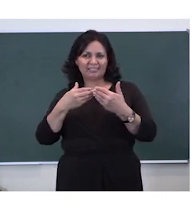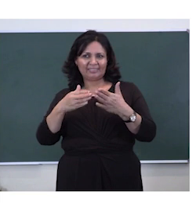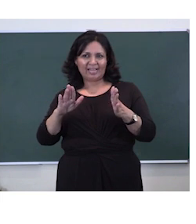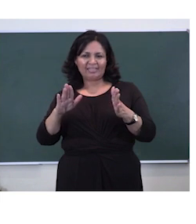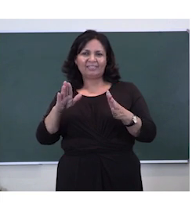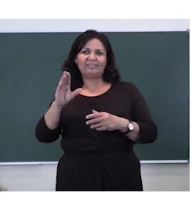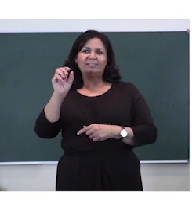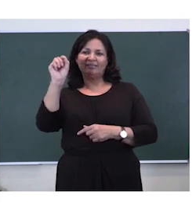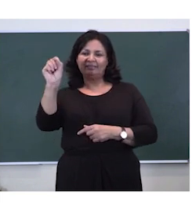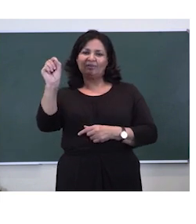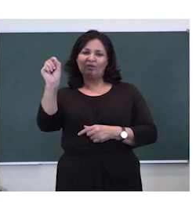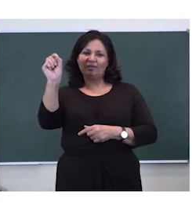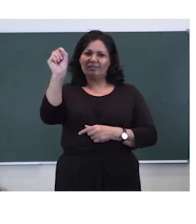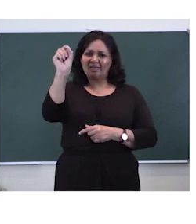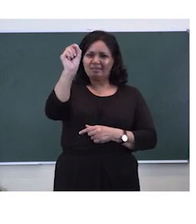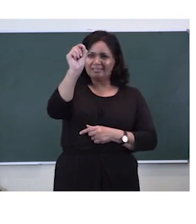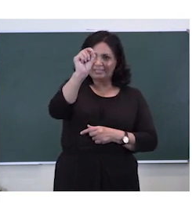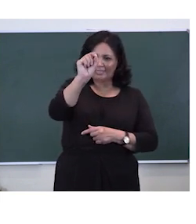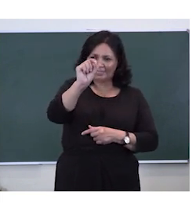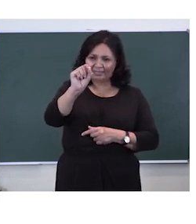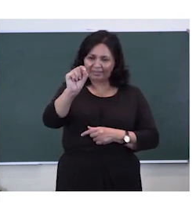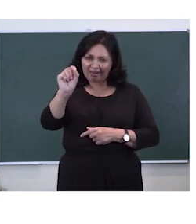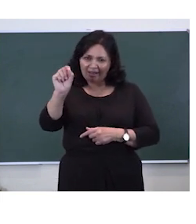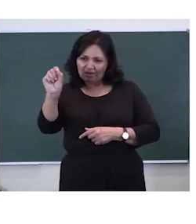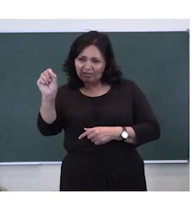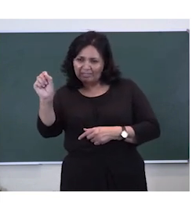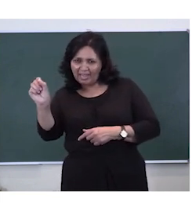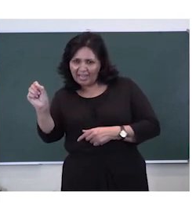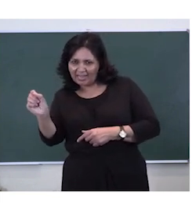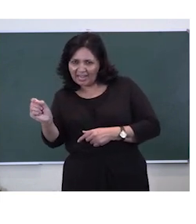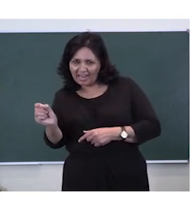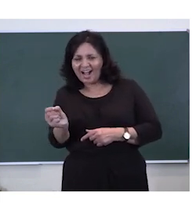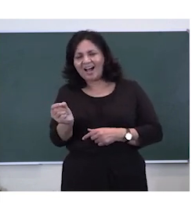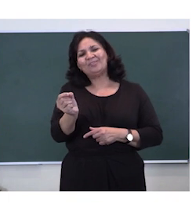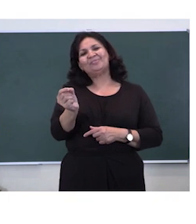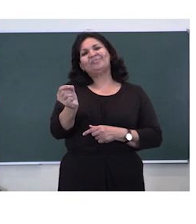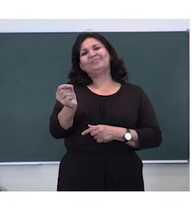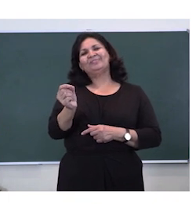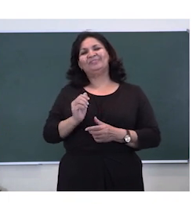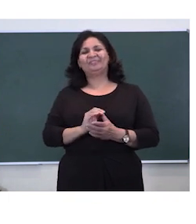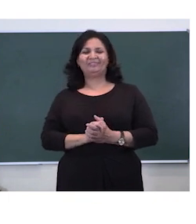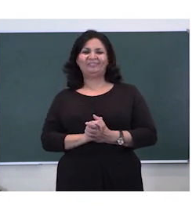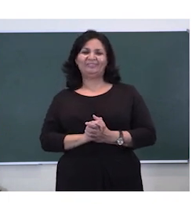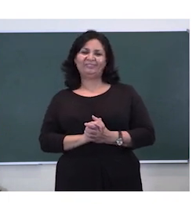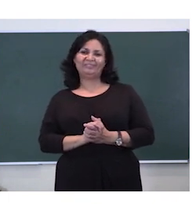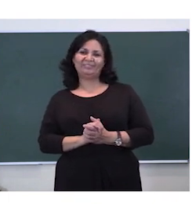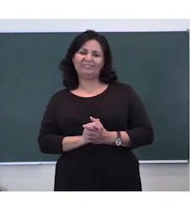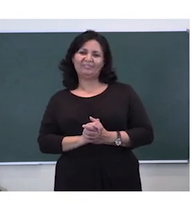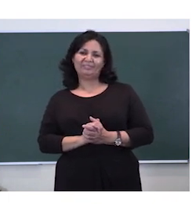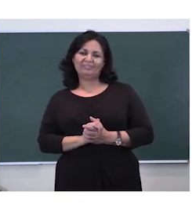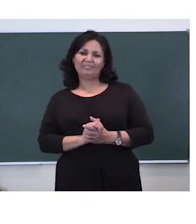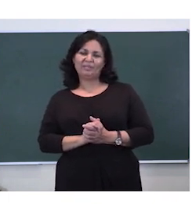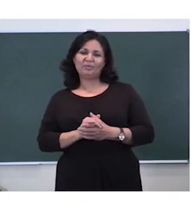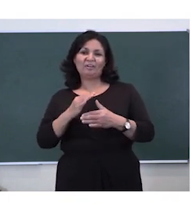top and you draw your Sammy Snake round and round. Then when you are